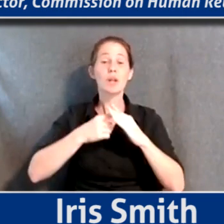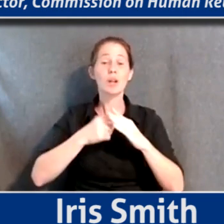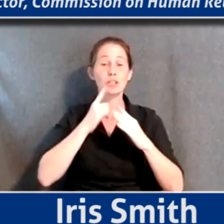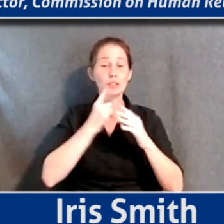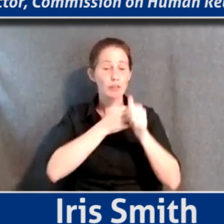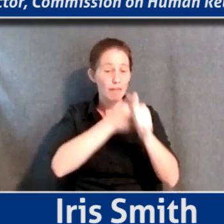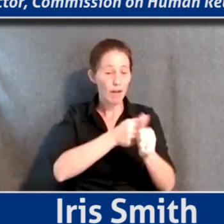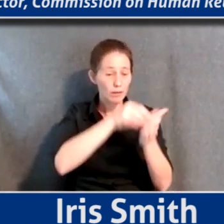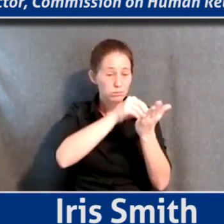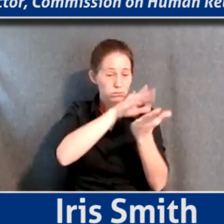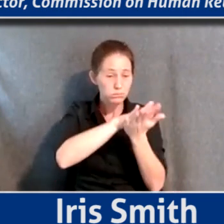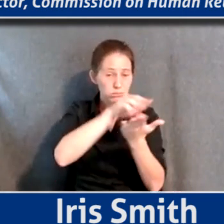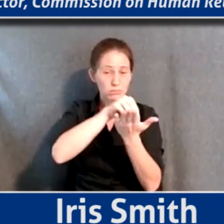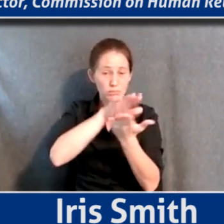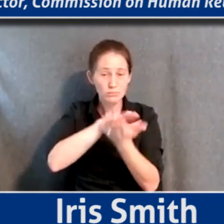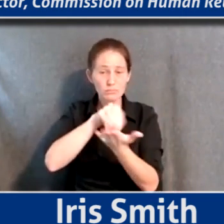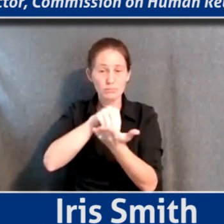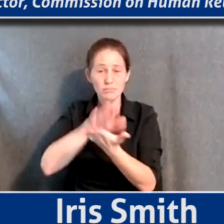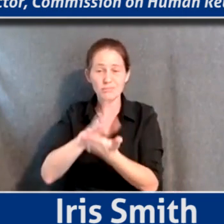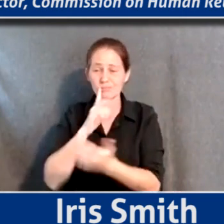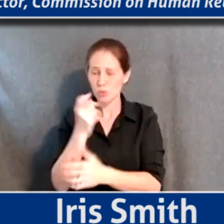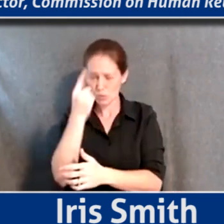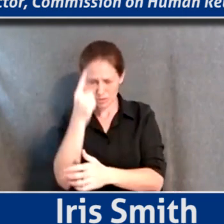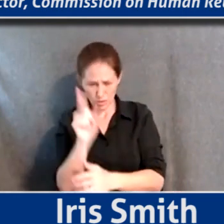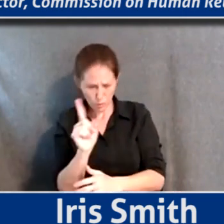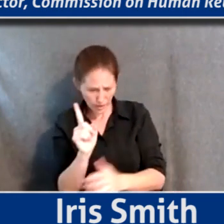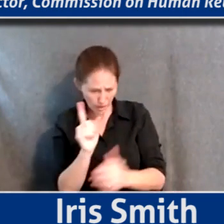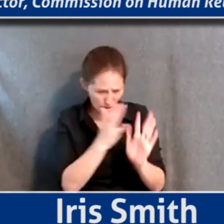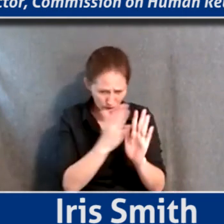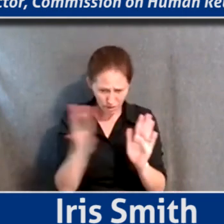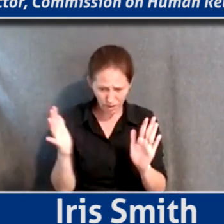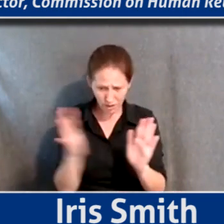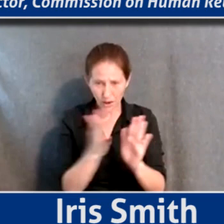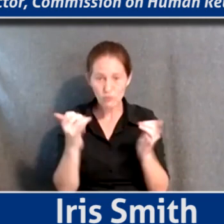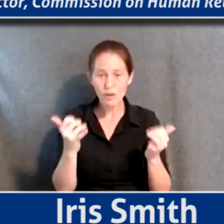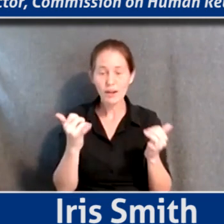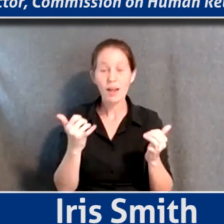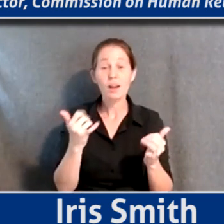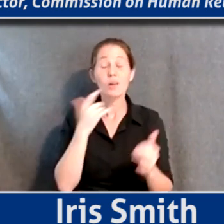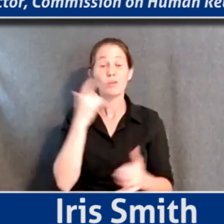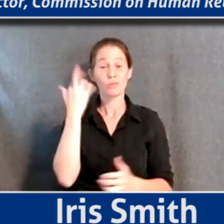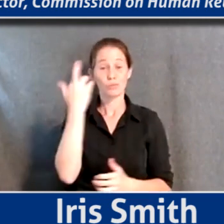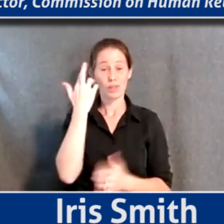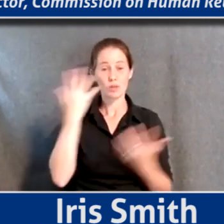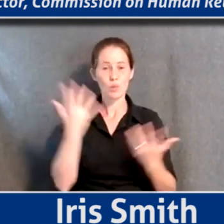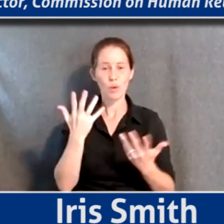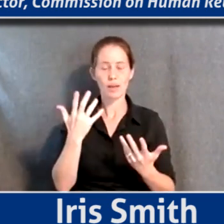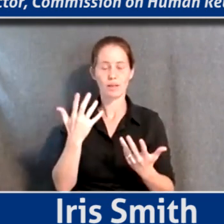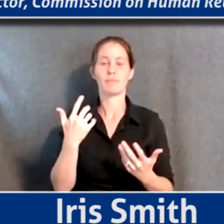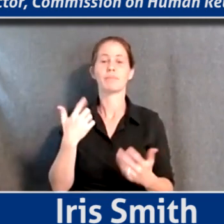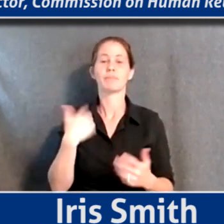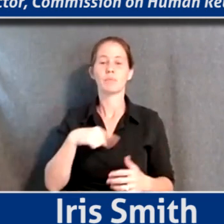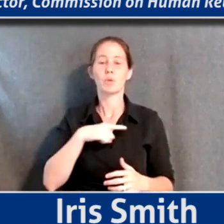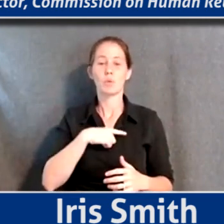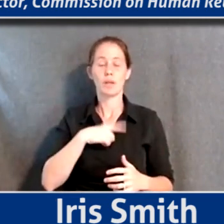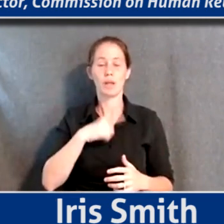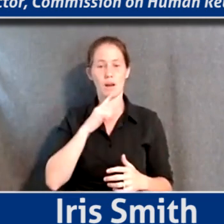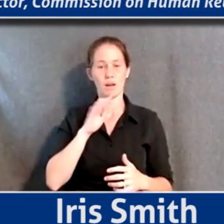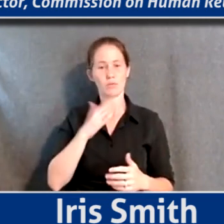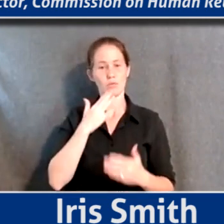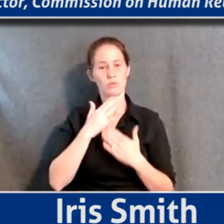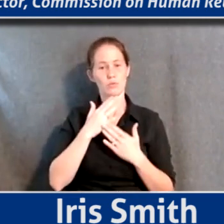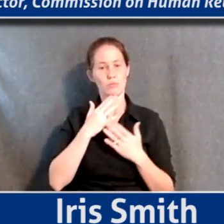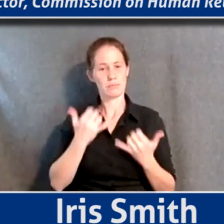to understand kind of, you know, where we currently are and realize that we're in a really formative position